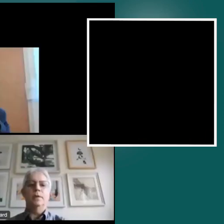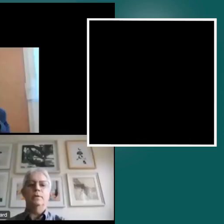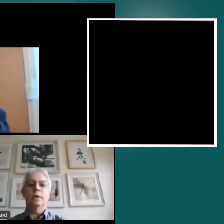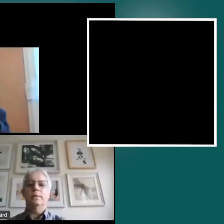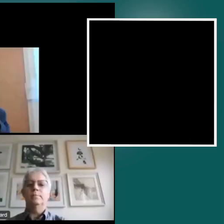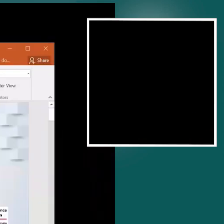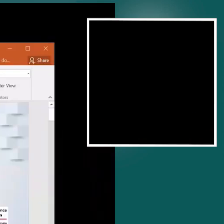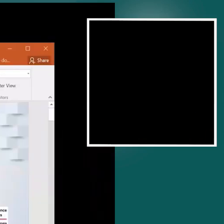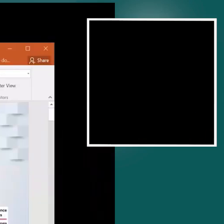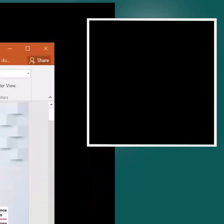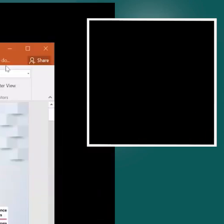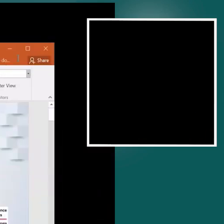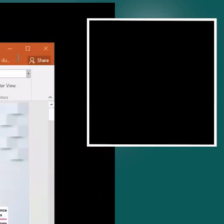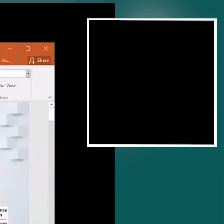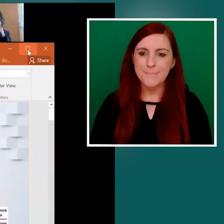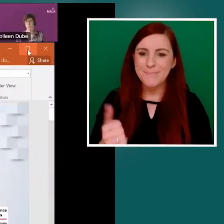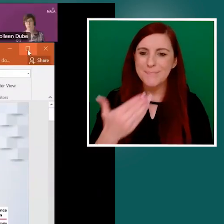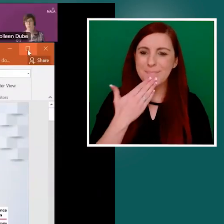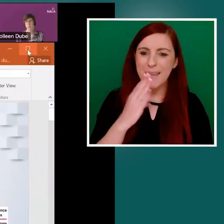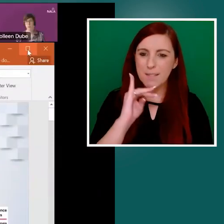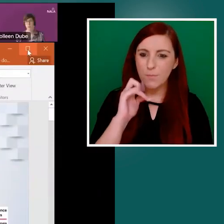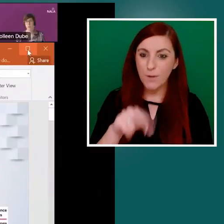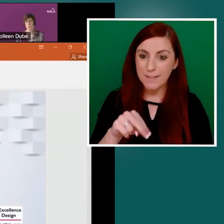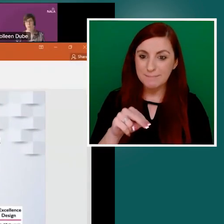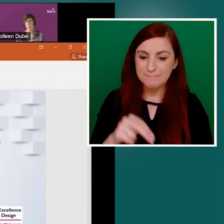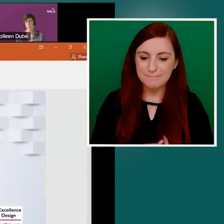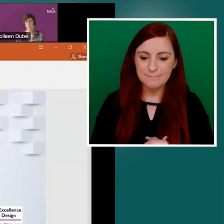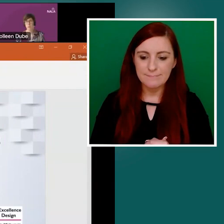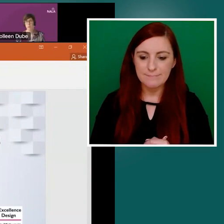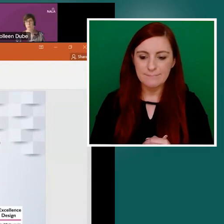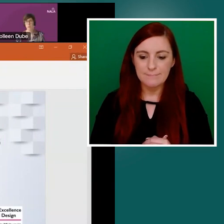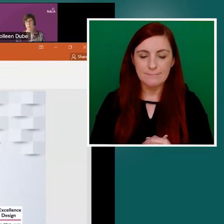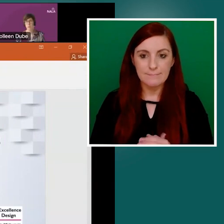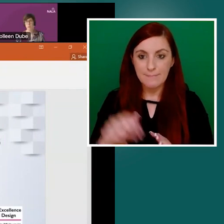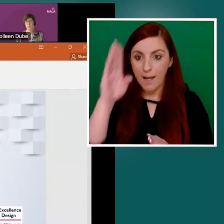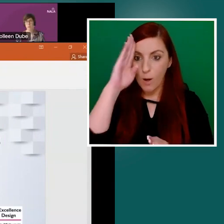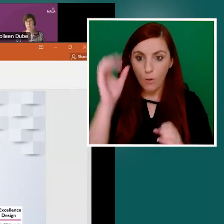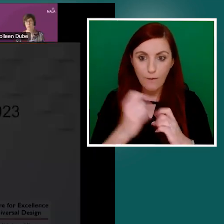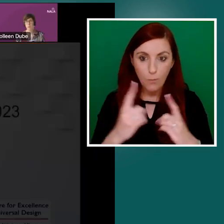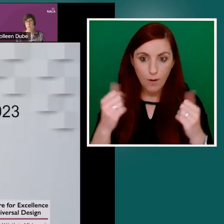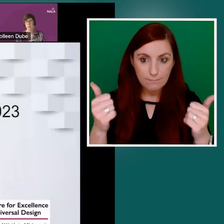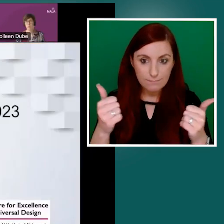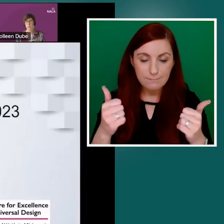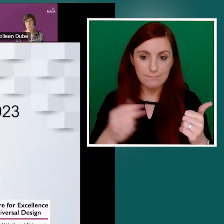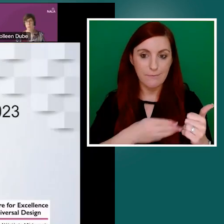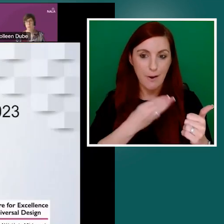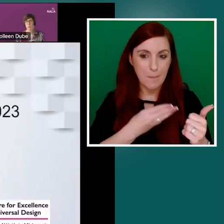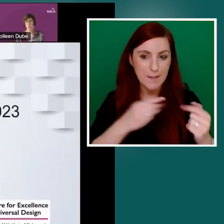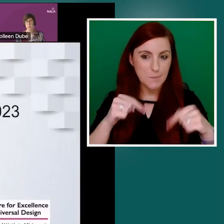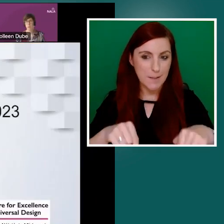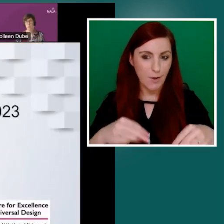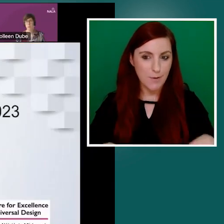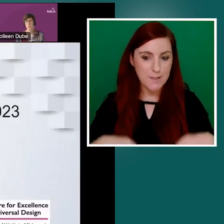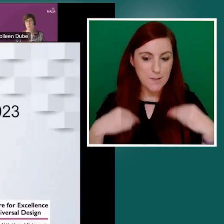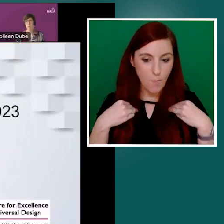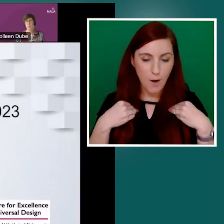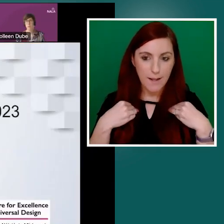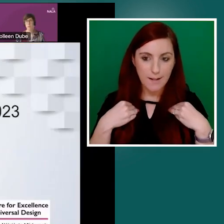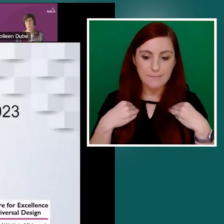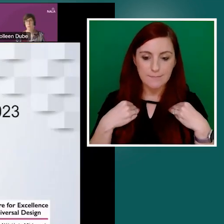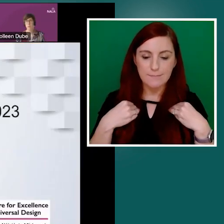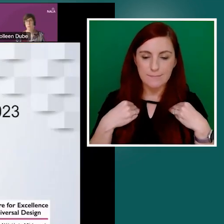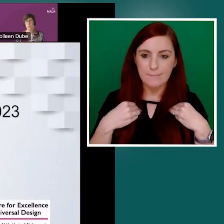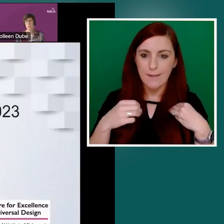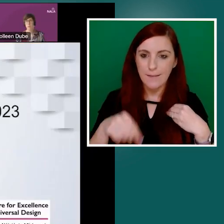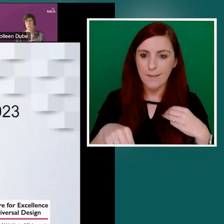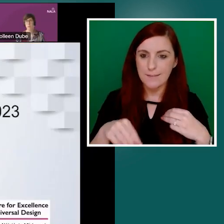Hello all. Pleased to be with you this morning at the Quality Customer Services Network event to launch our